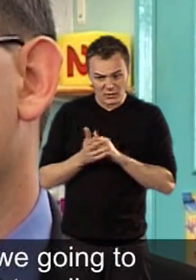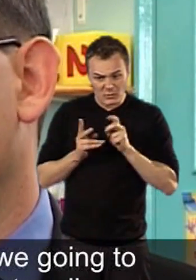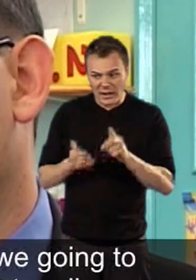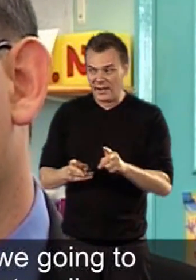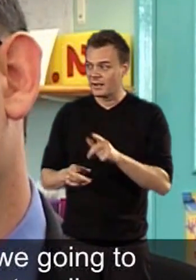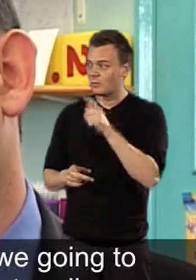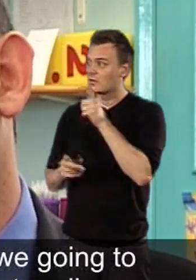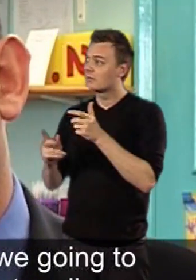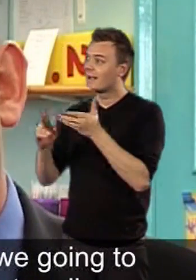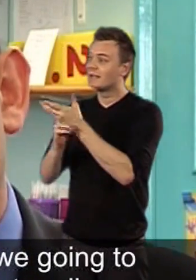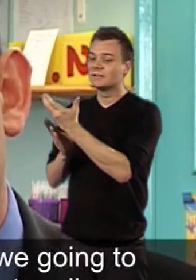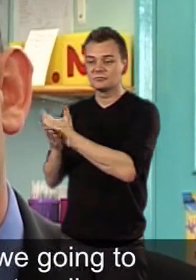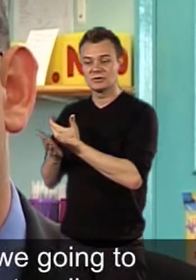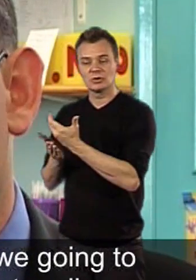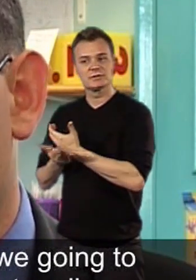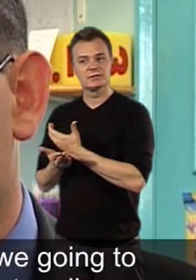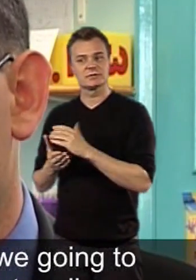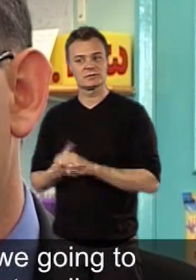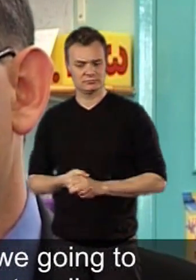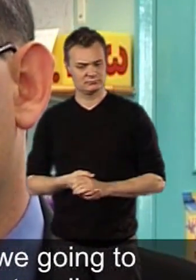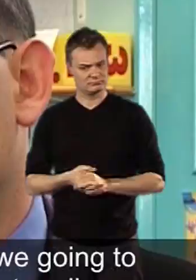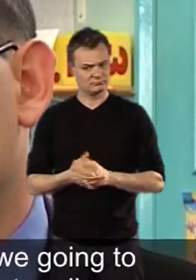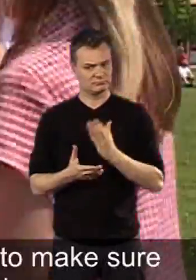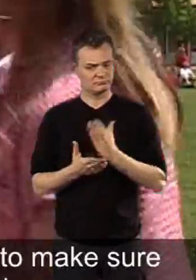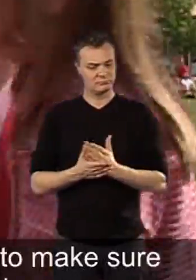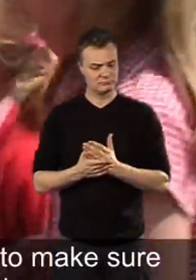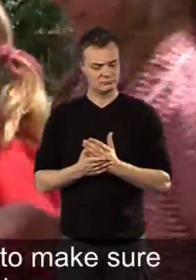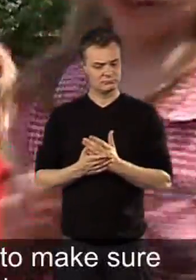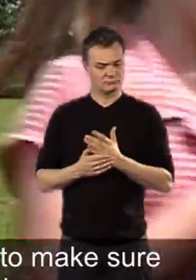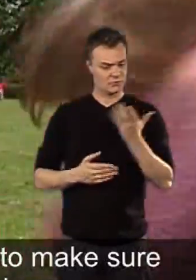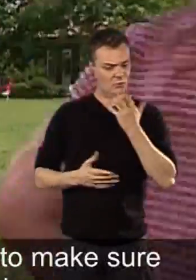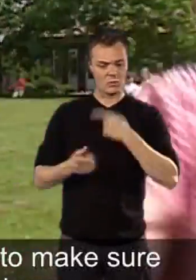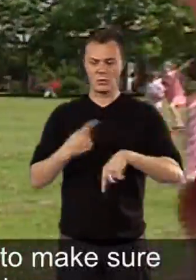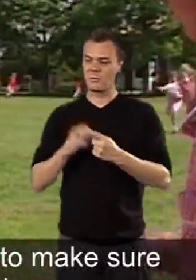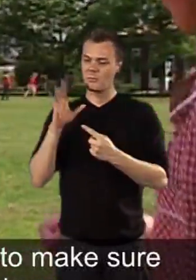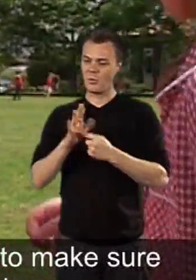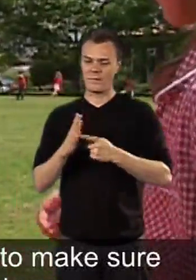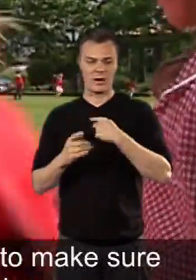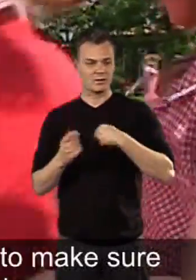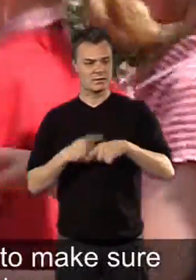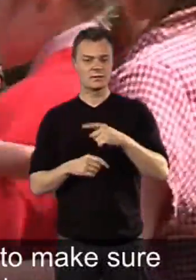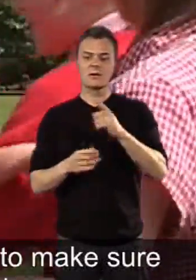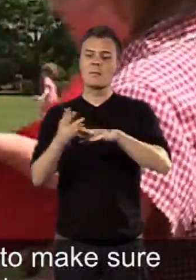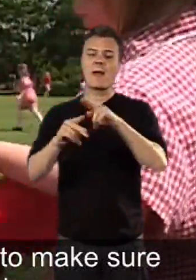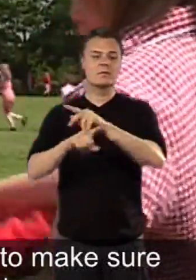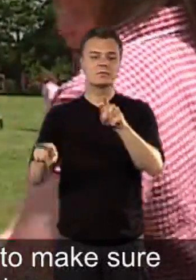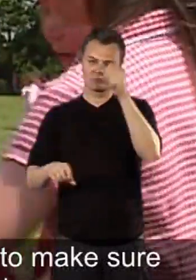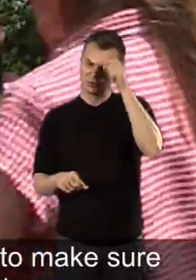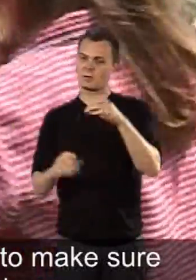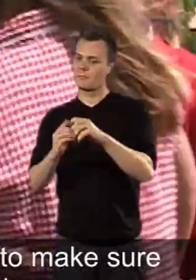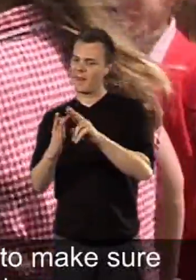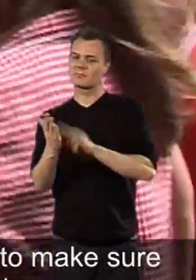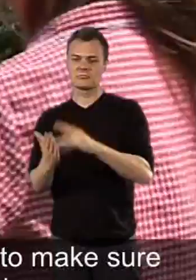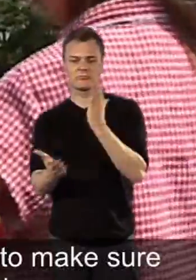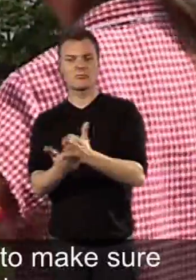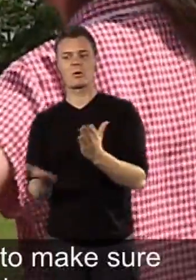the right thing? Are we going to get the right access to resources? But really it was important for us as a school to make sure that parents knew that